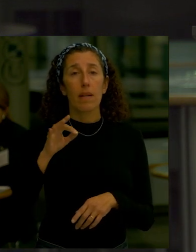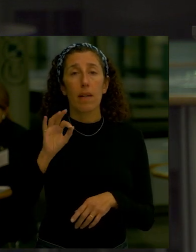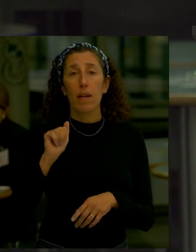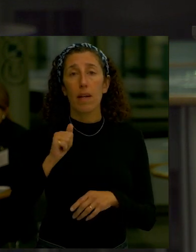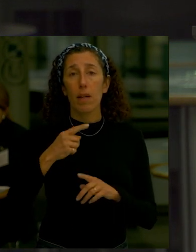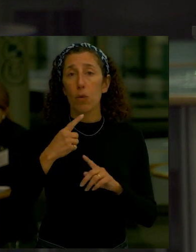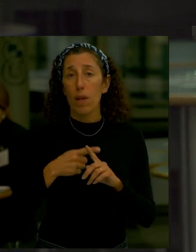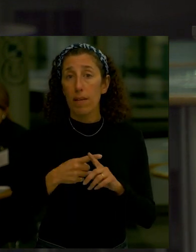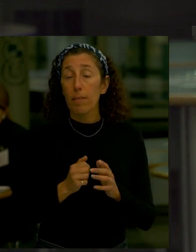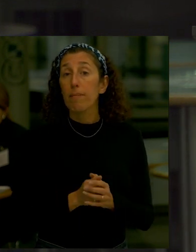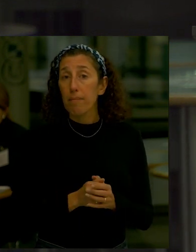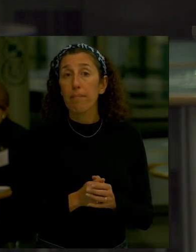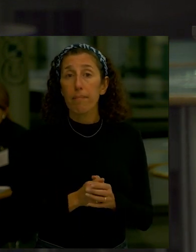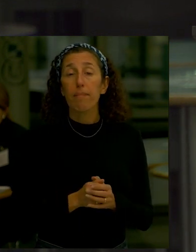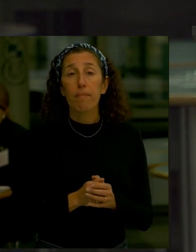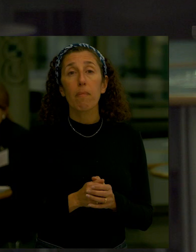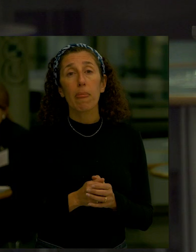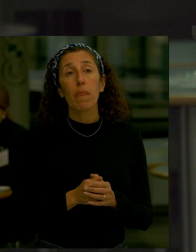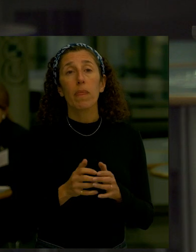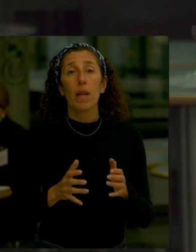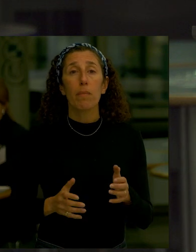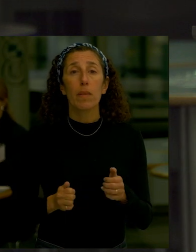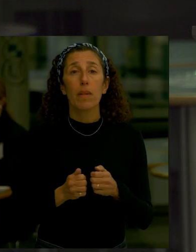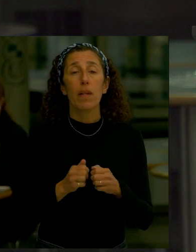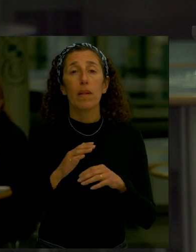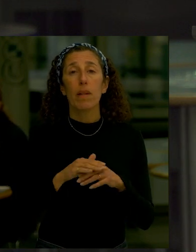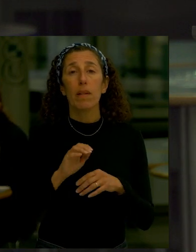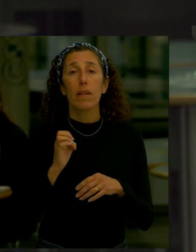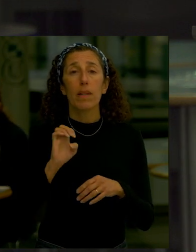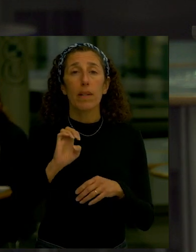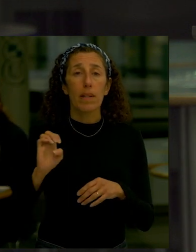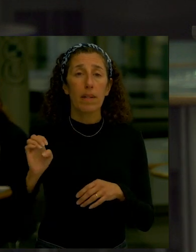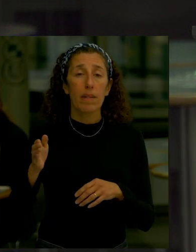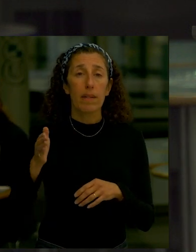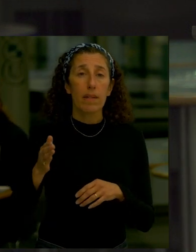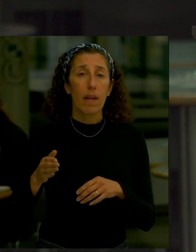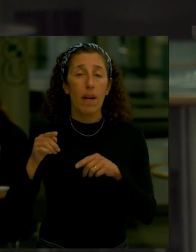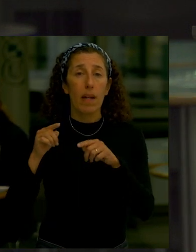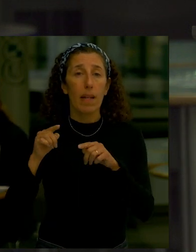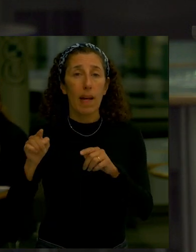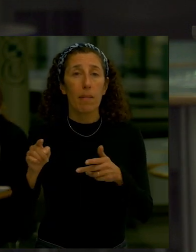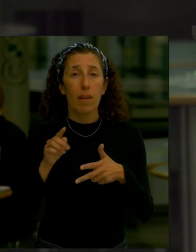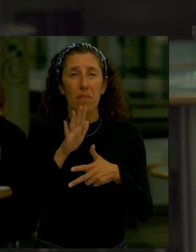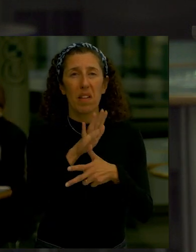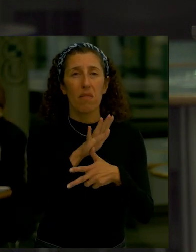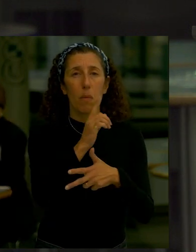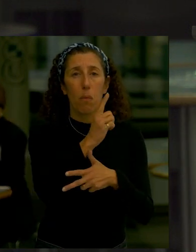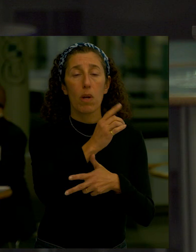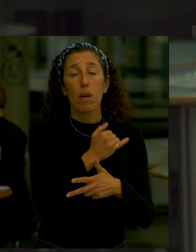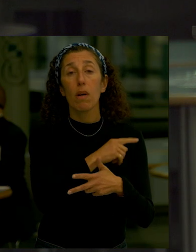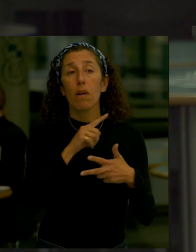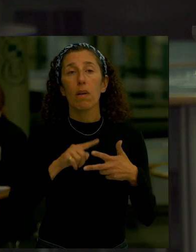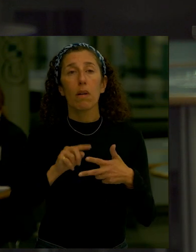present an updated focus on the east side alignment for reach 2 they will be sharing